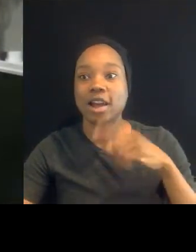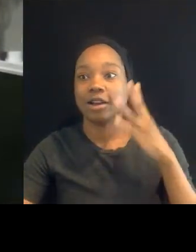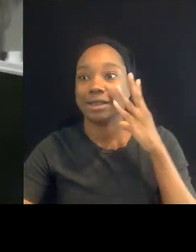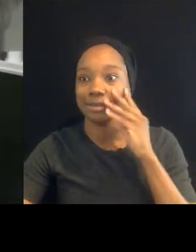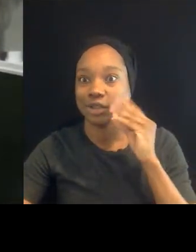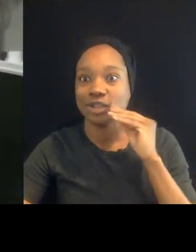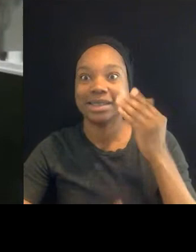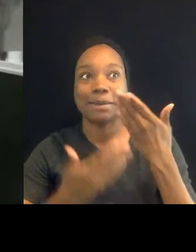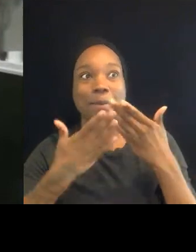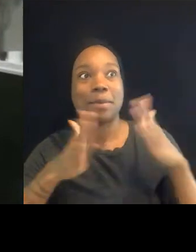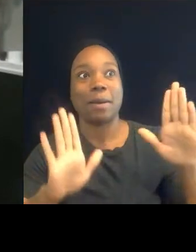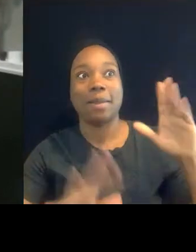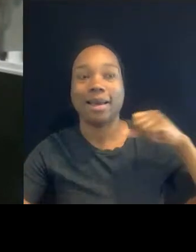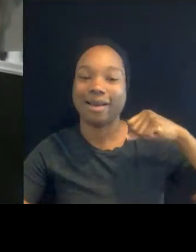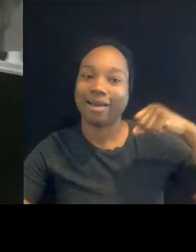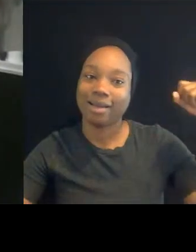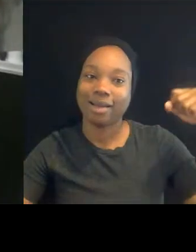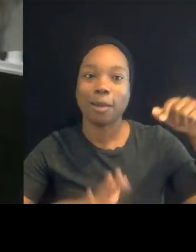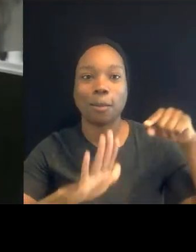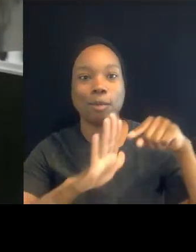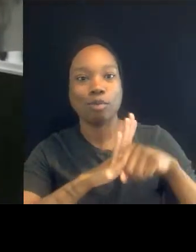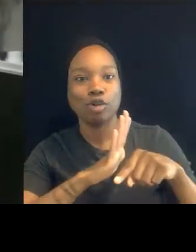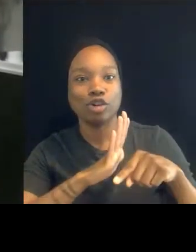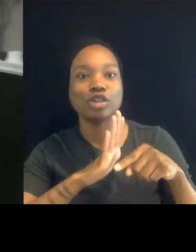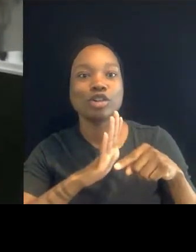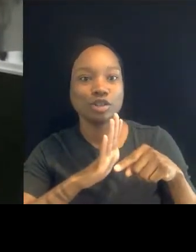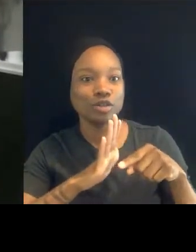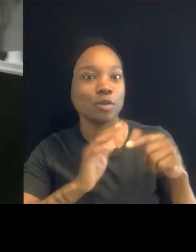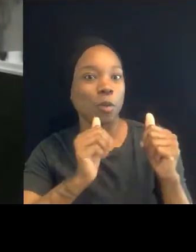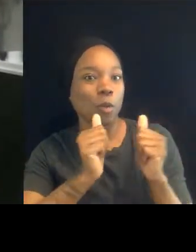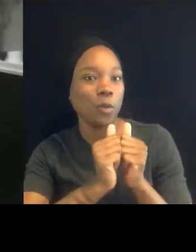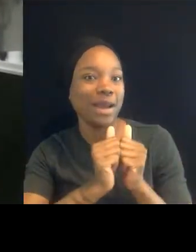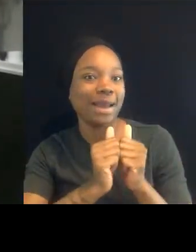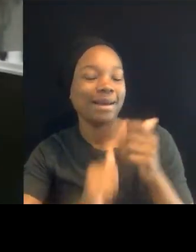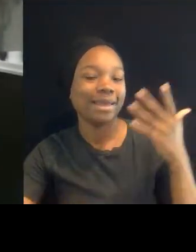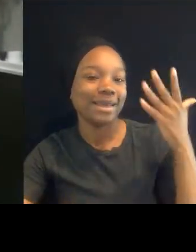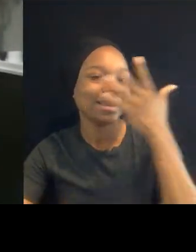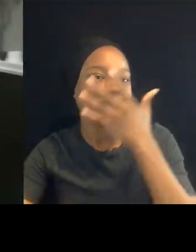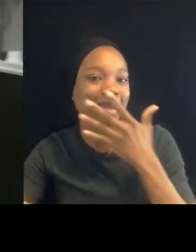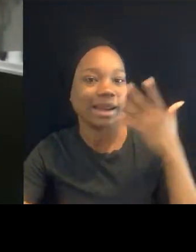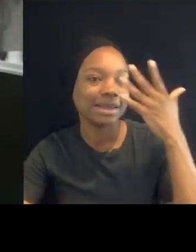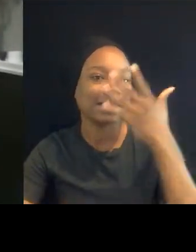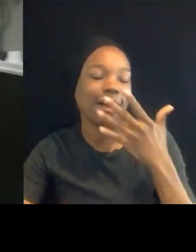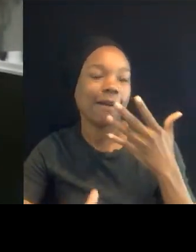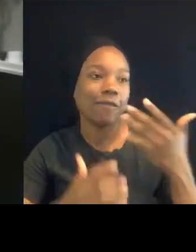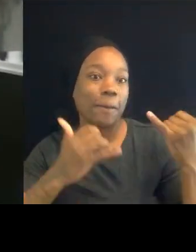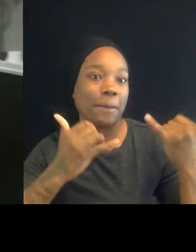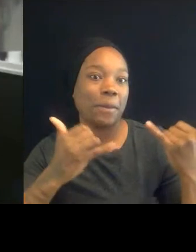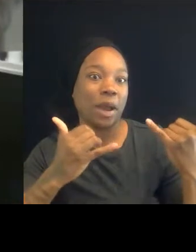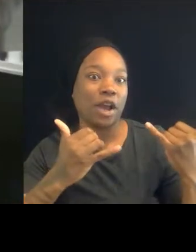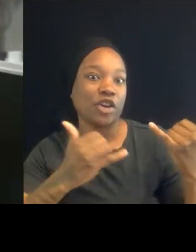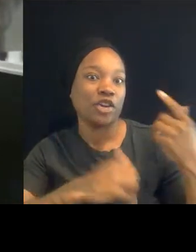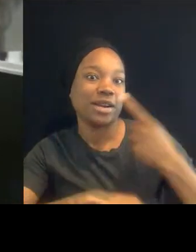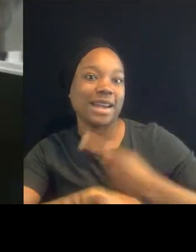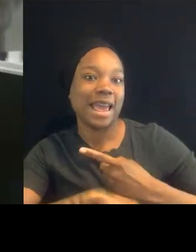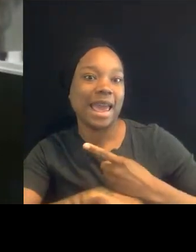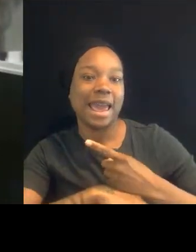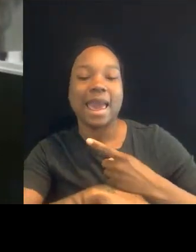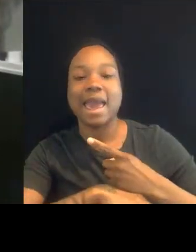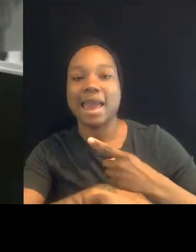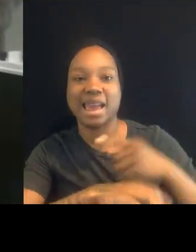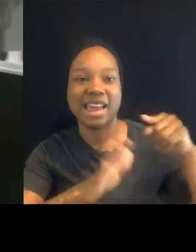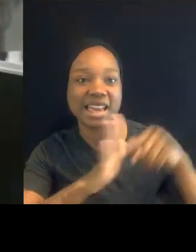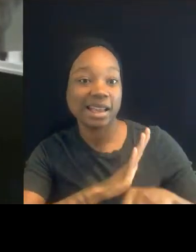with the aesthetics of modern day lynching, which is on social media, we're